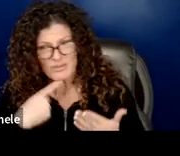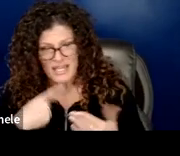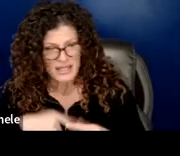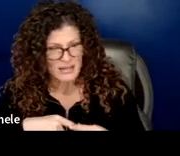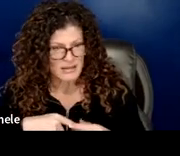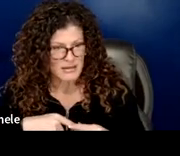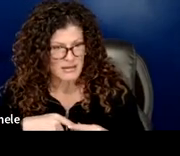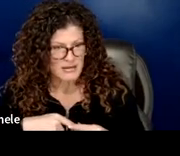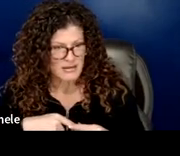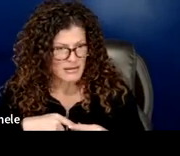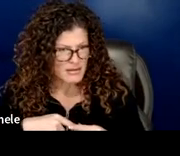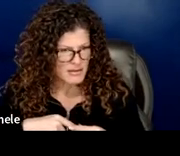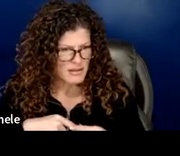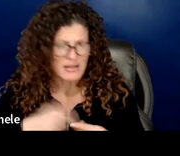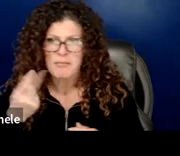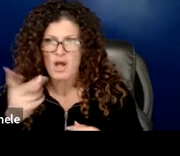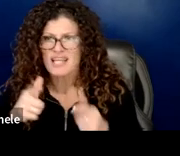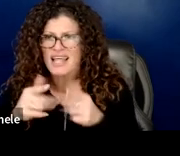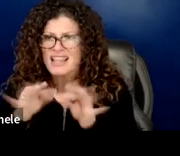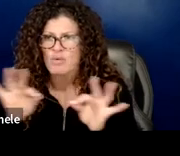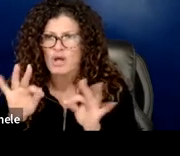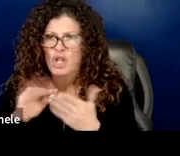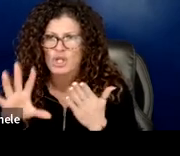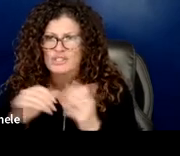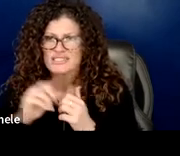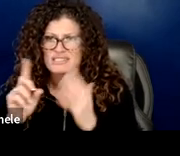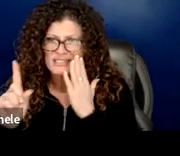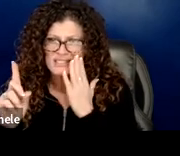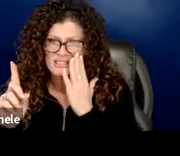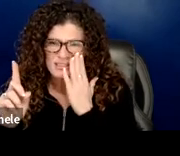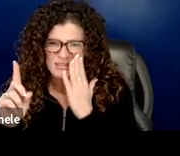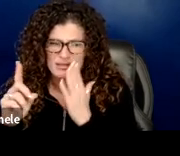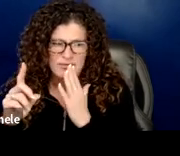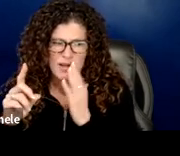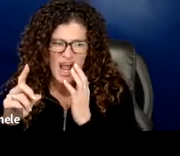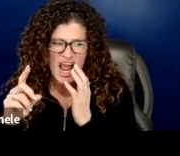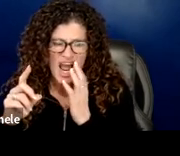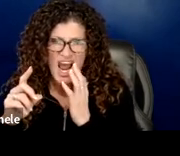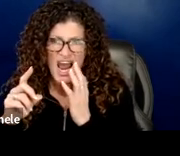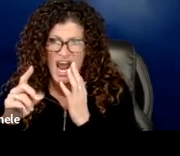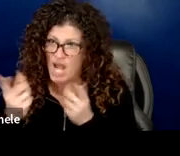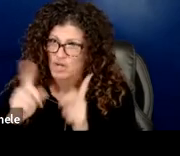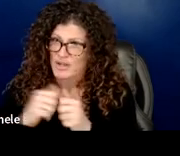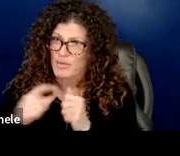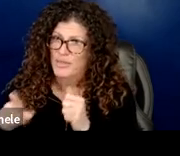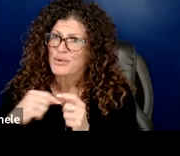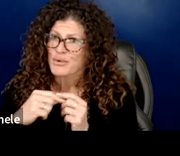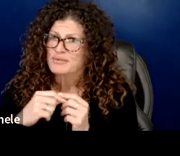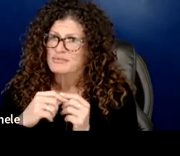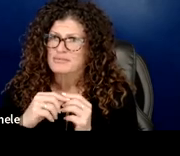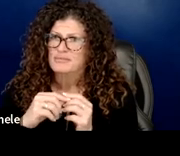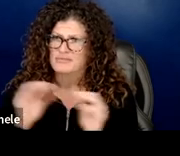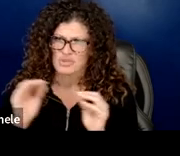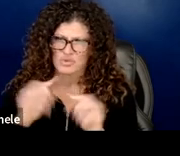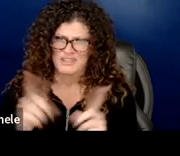not different multilingual learners the dl so okay yeah so so and i agree with you roxy there they are no different i